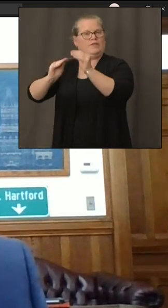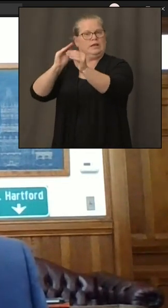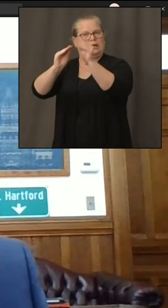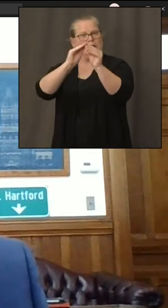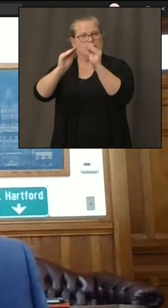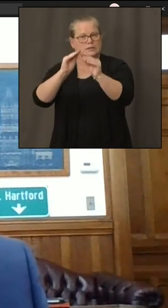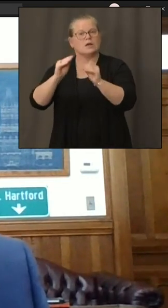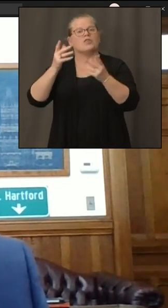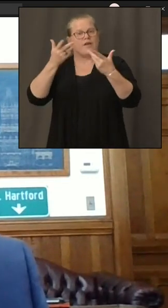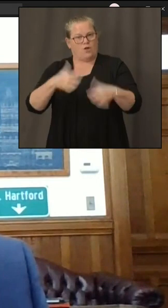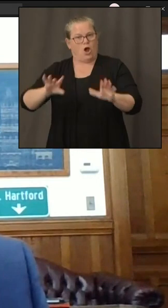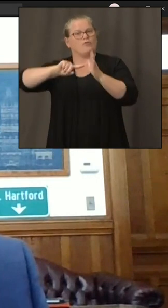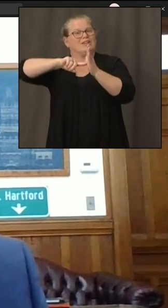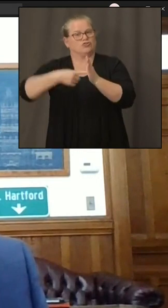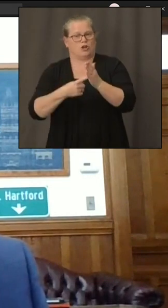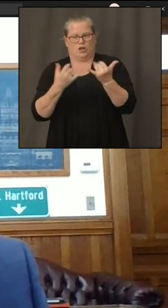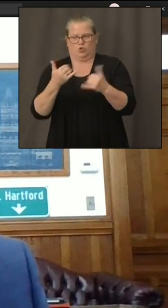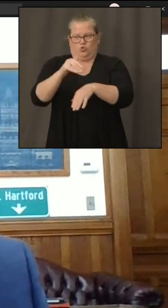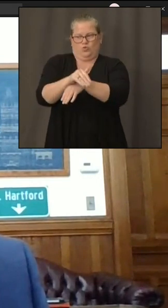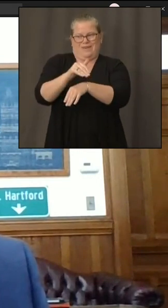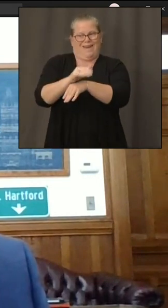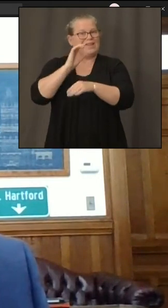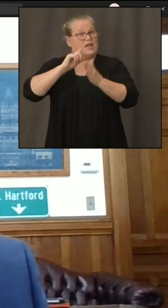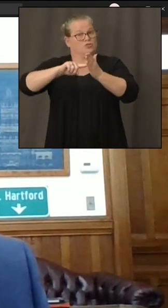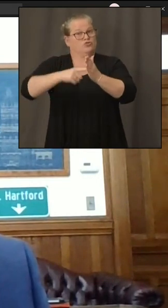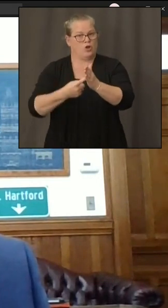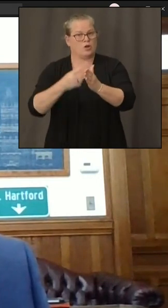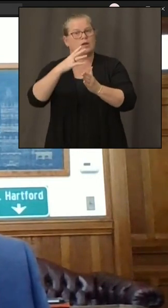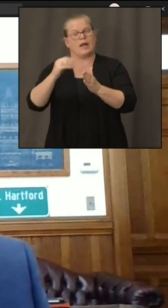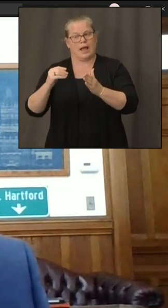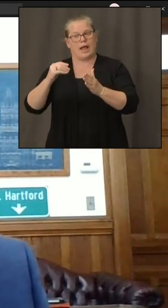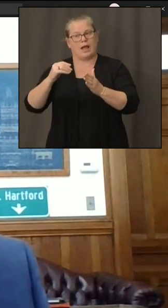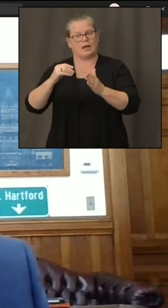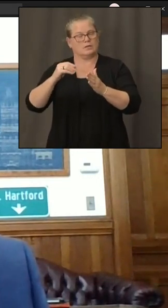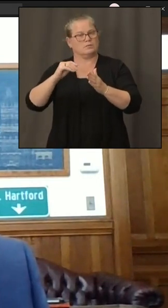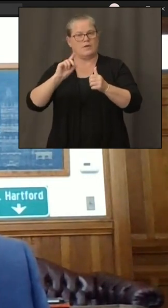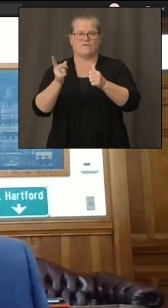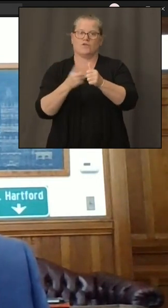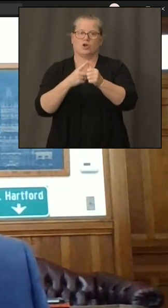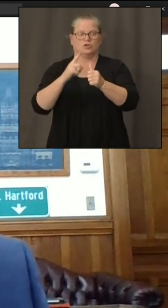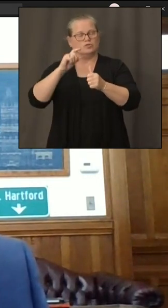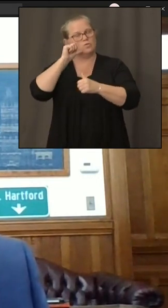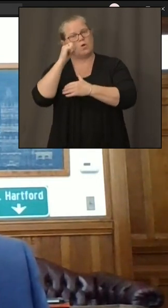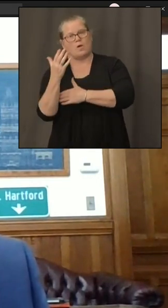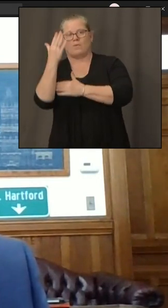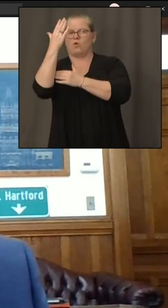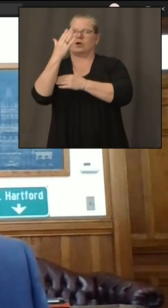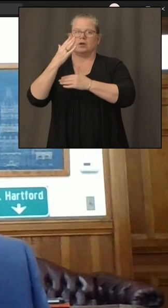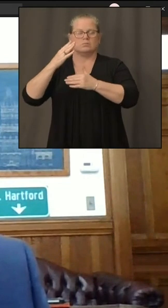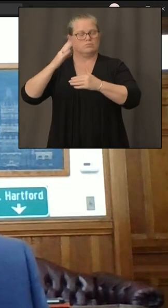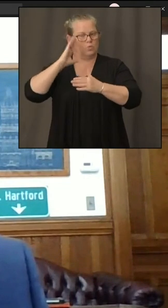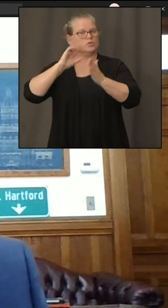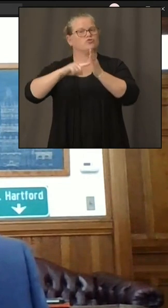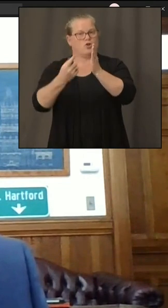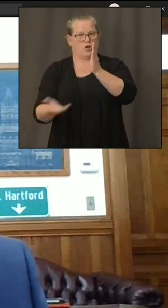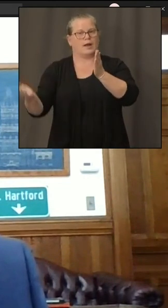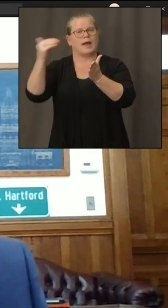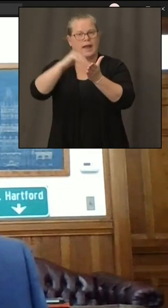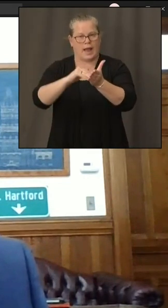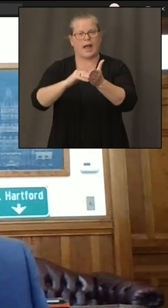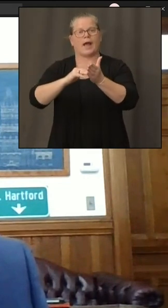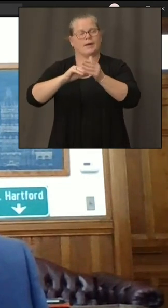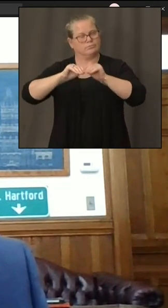uh starting tonight and then it will also be fully embedded starting first thing tomorrow morning the governor made that uh